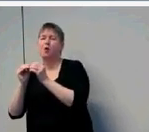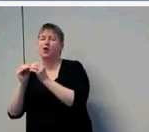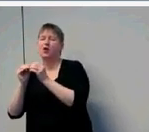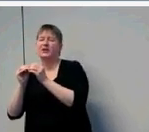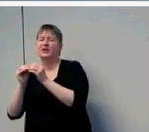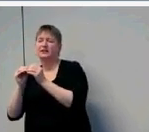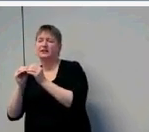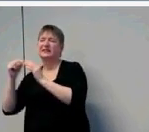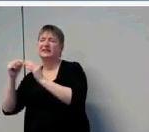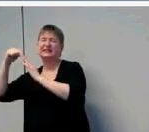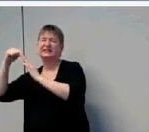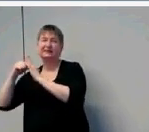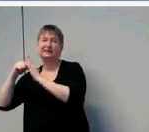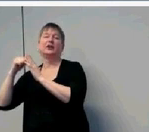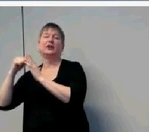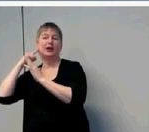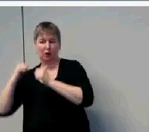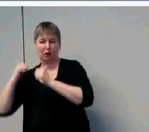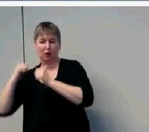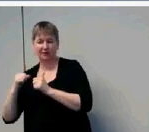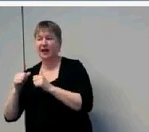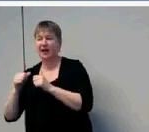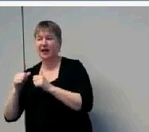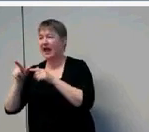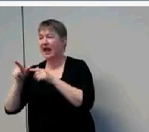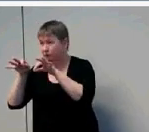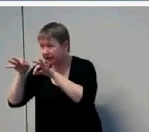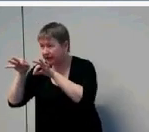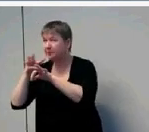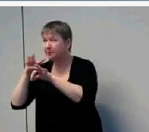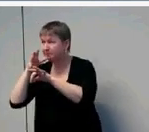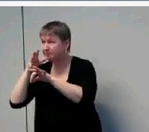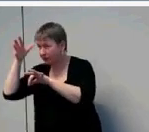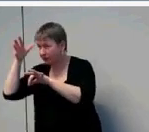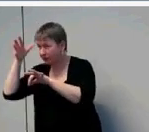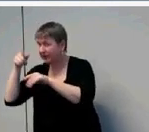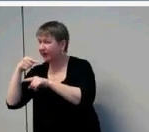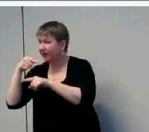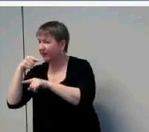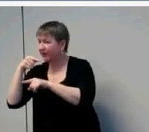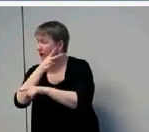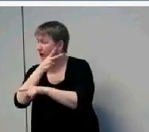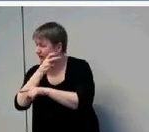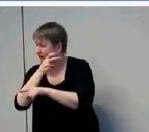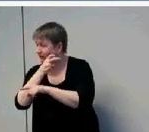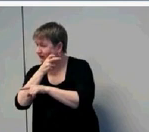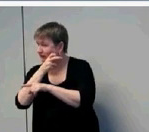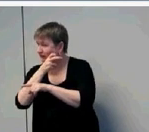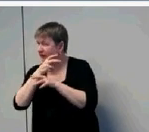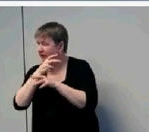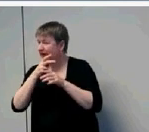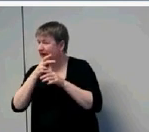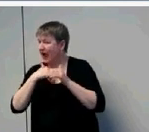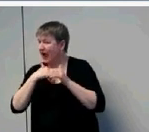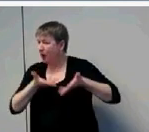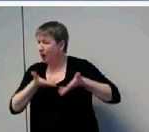And help parents tie that child's listening to optimizing their language